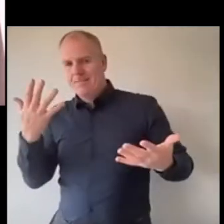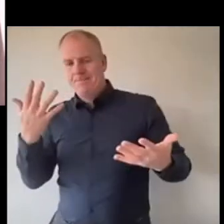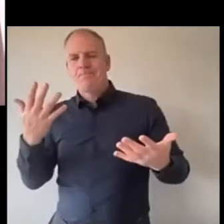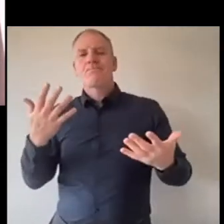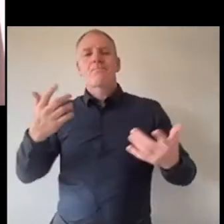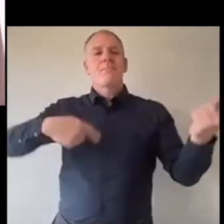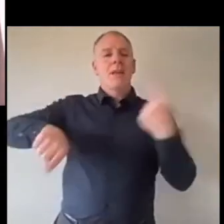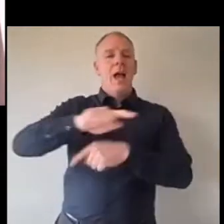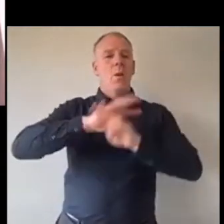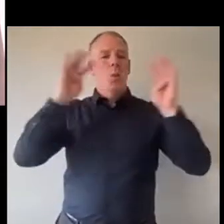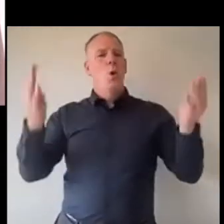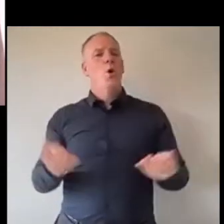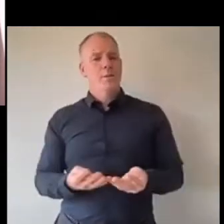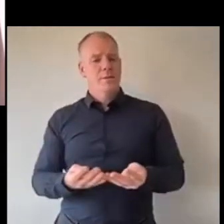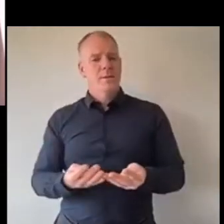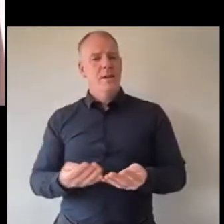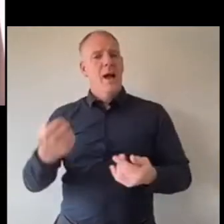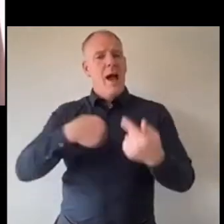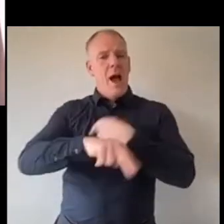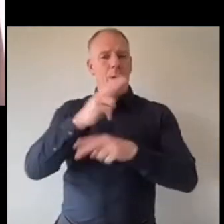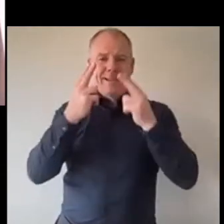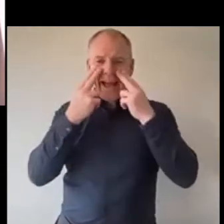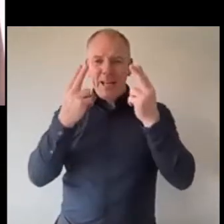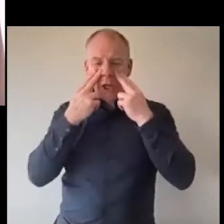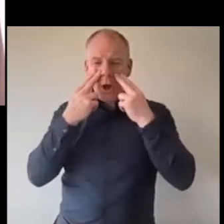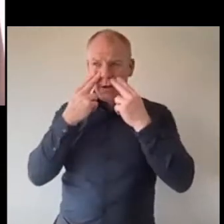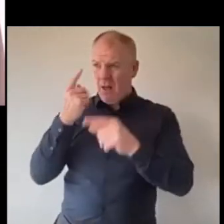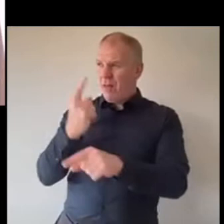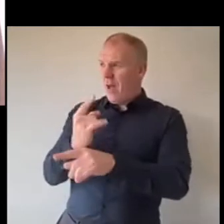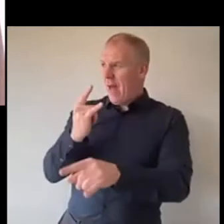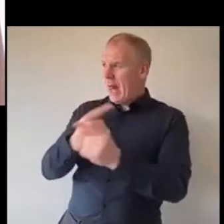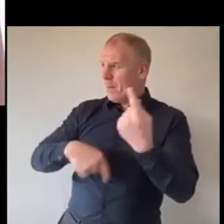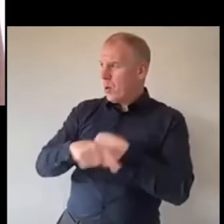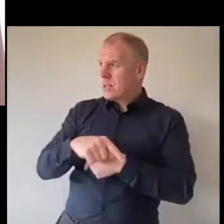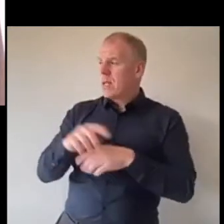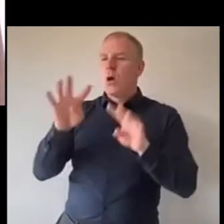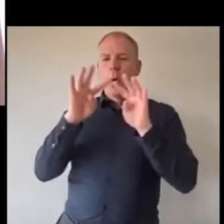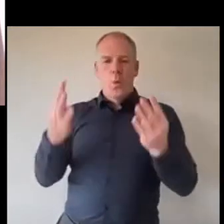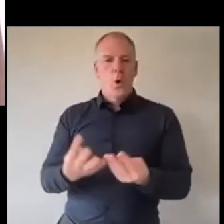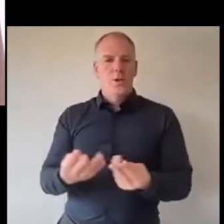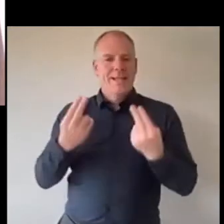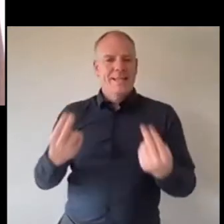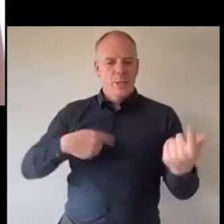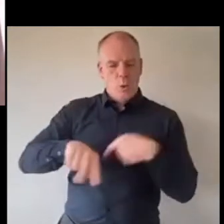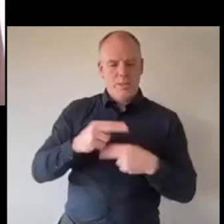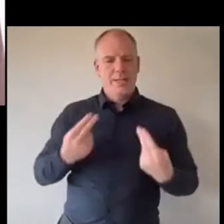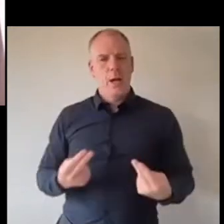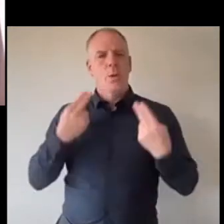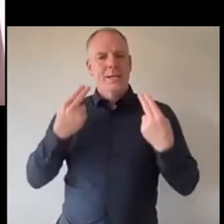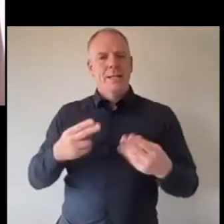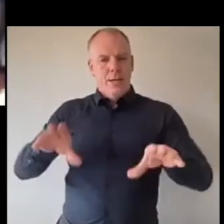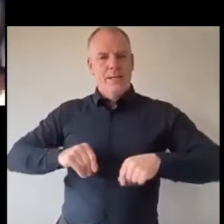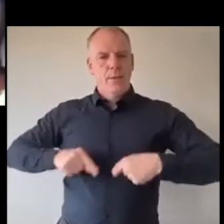our world and our nature and our world has been there for us when we've needed it and now she needs us and we need to step up that's our next challenge